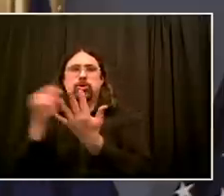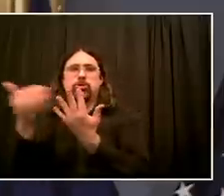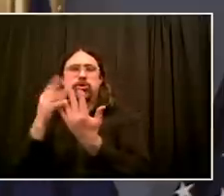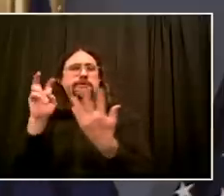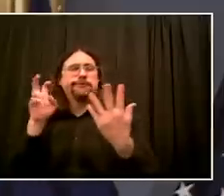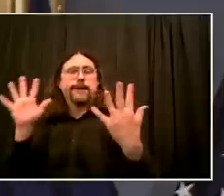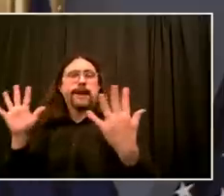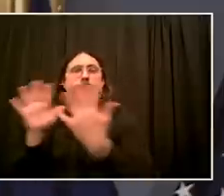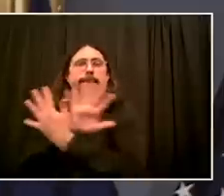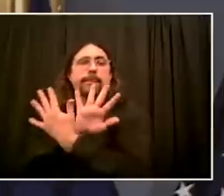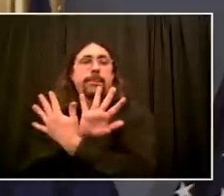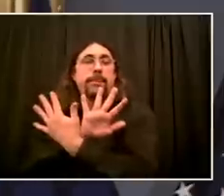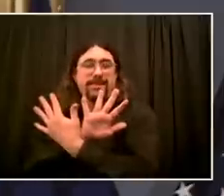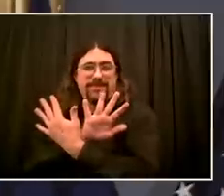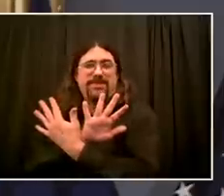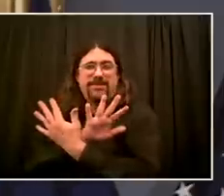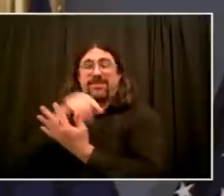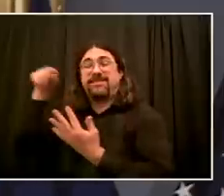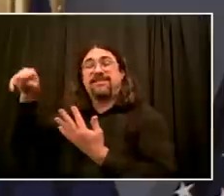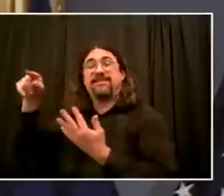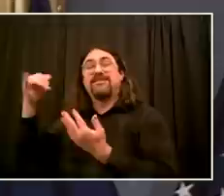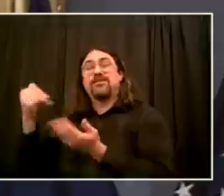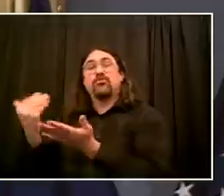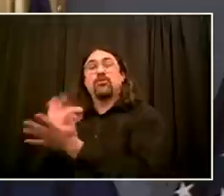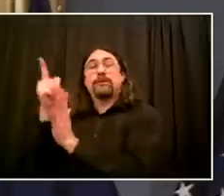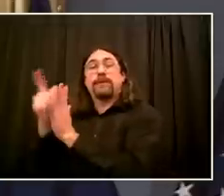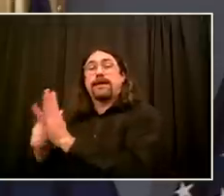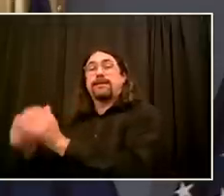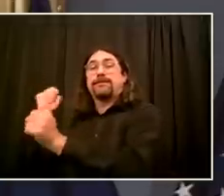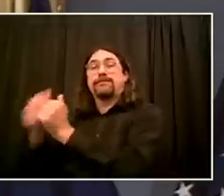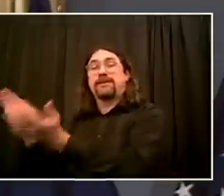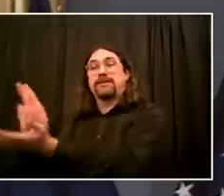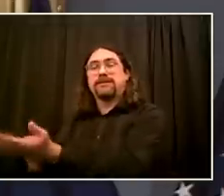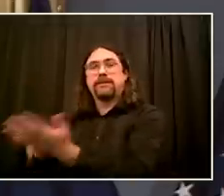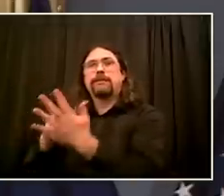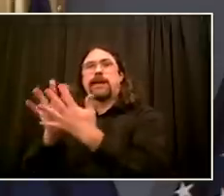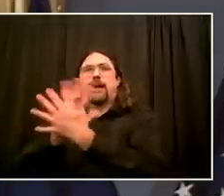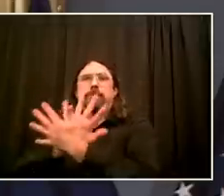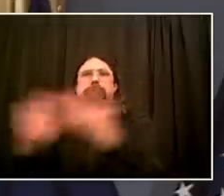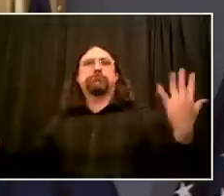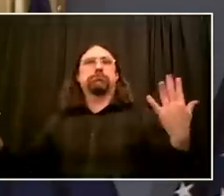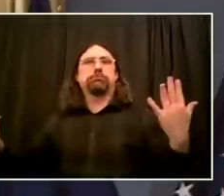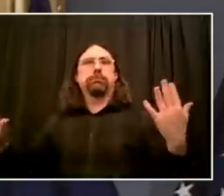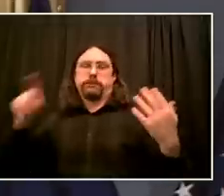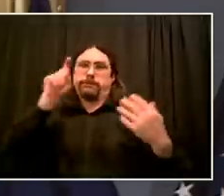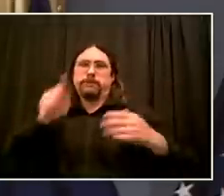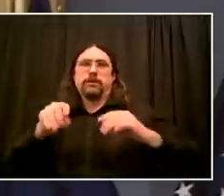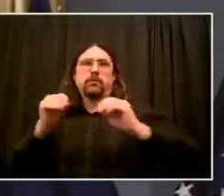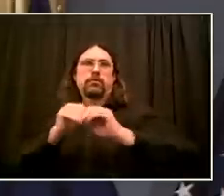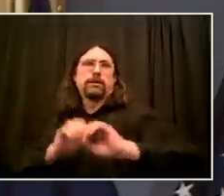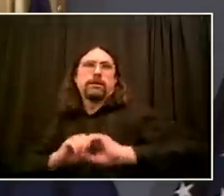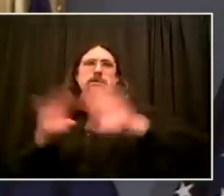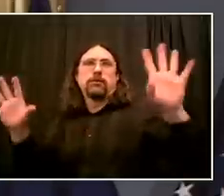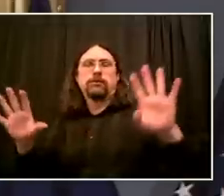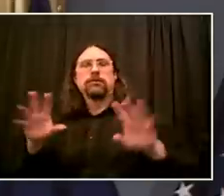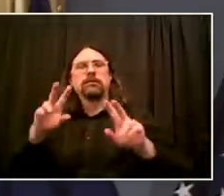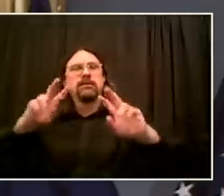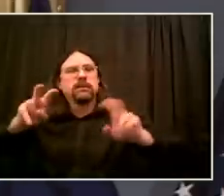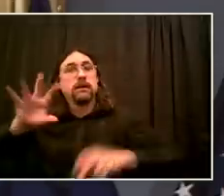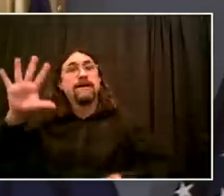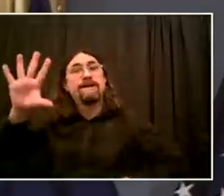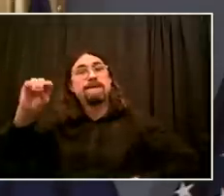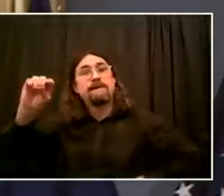an individual police officer that is about their safety and security. We need to be clear in any legislative change that that issue is addressed